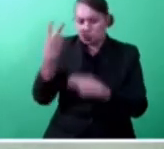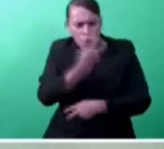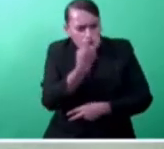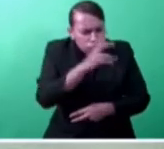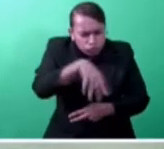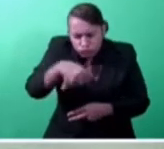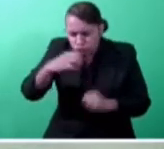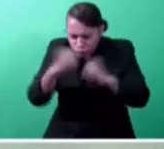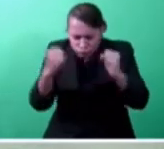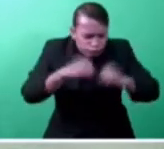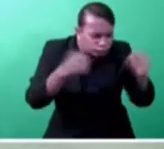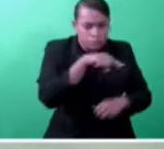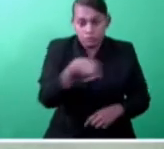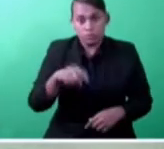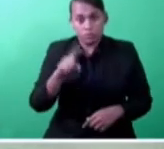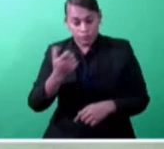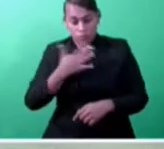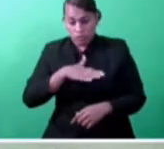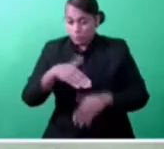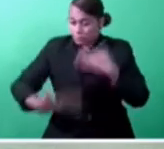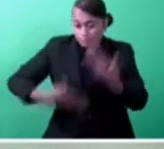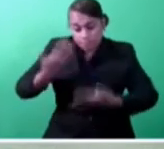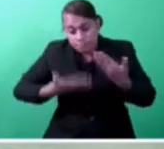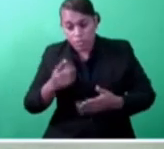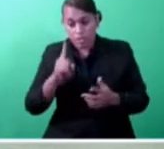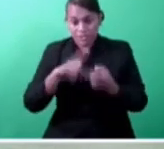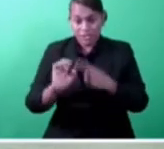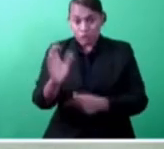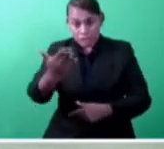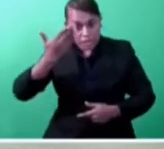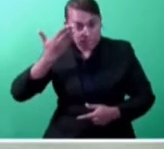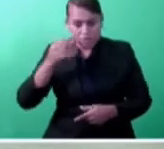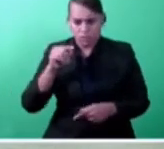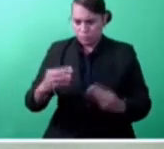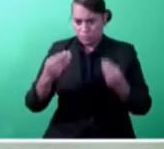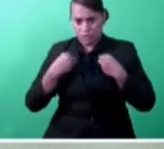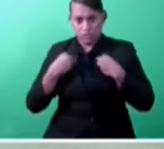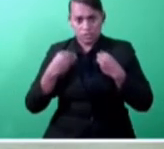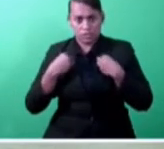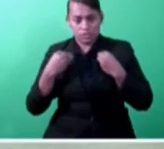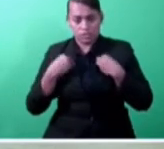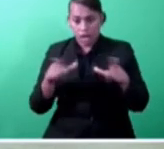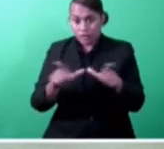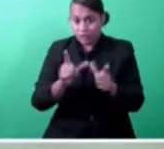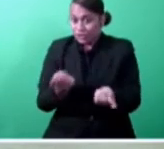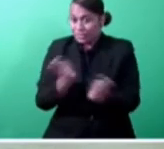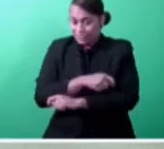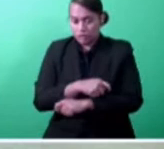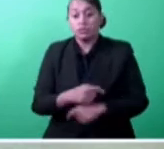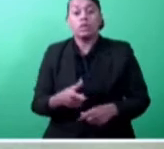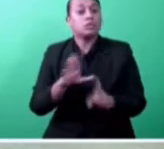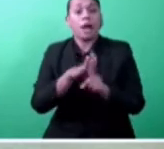Speaker Sir, I wish to highlight some of the results noted from the business license reforms. Nosori Town